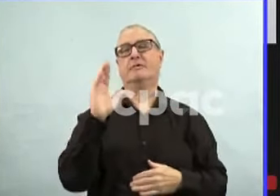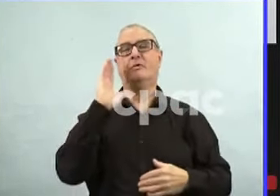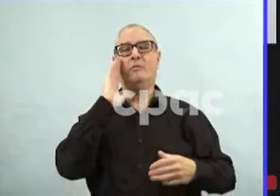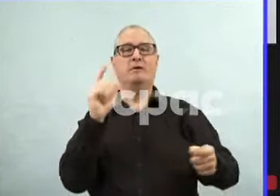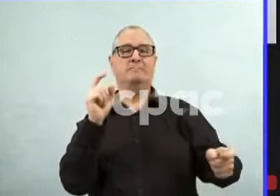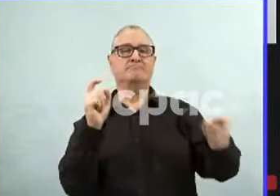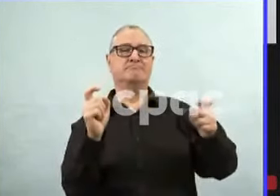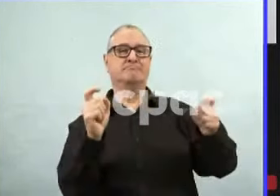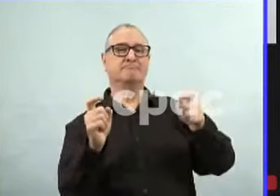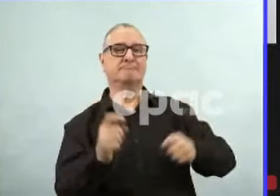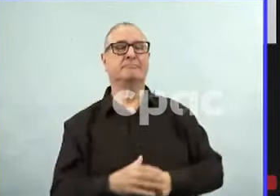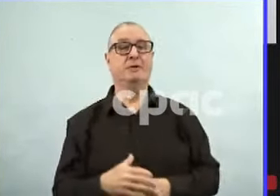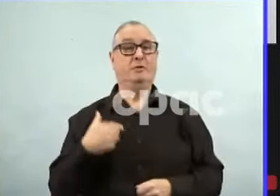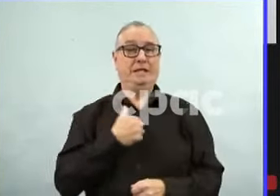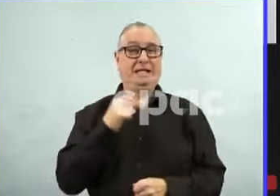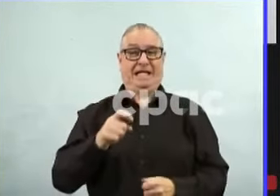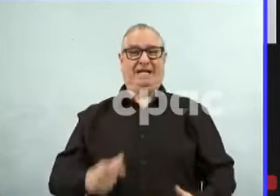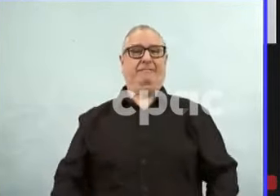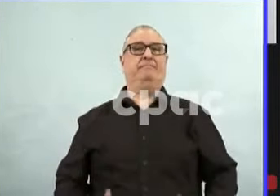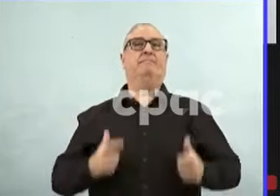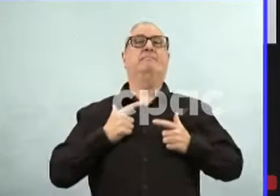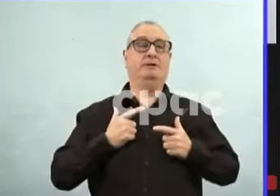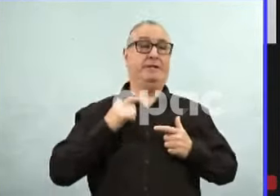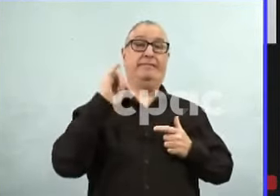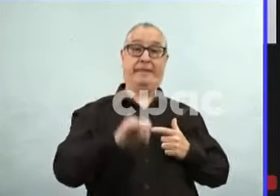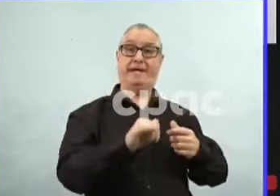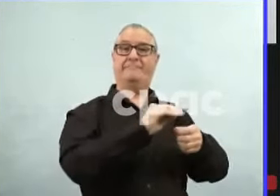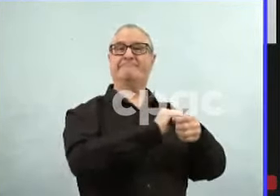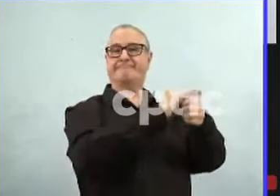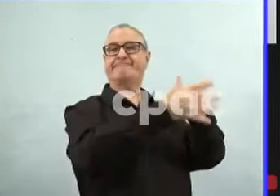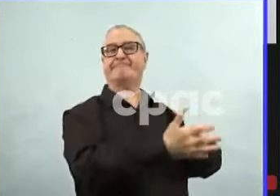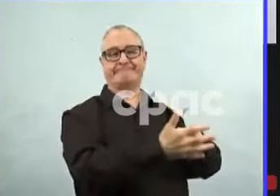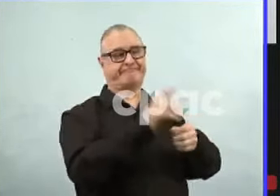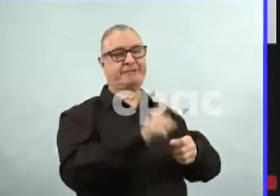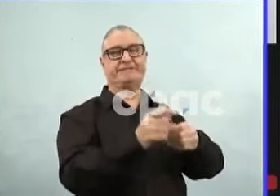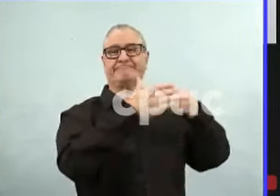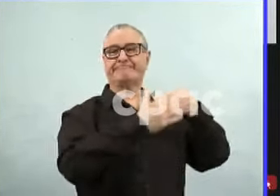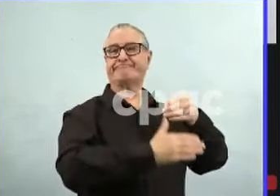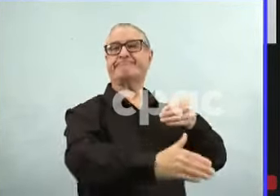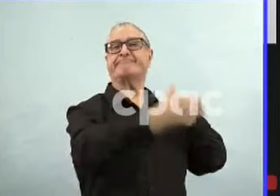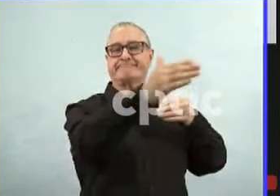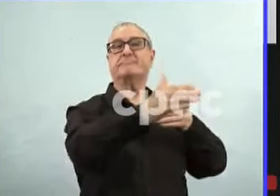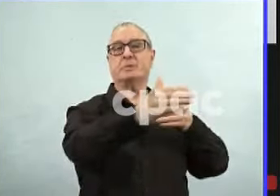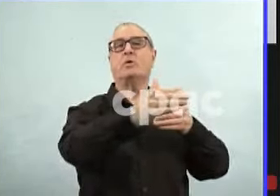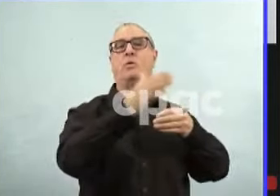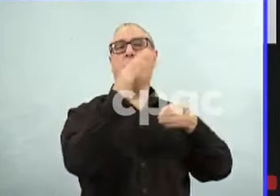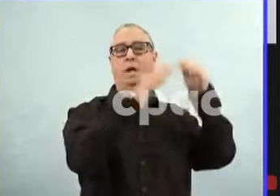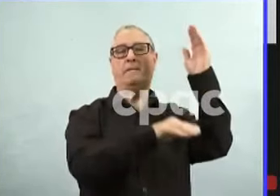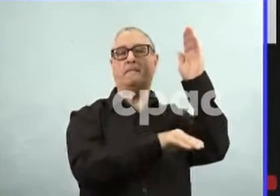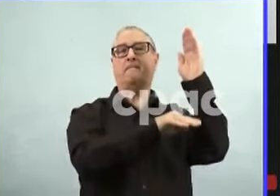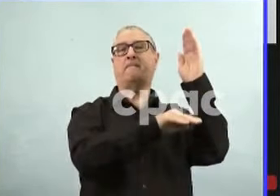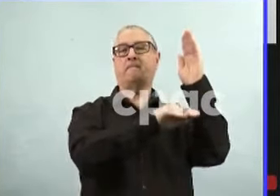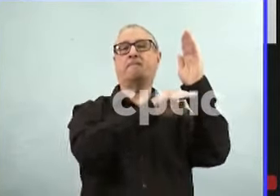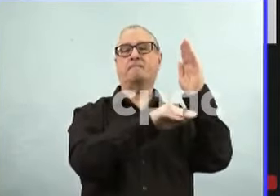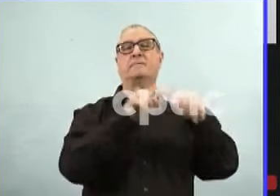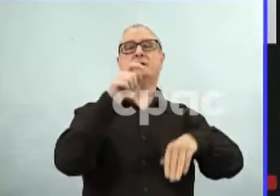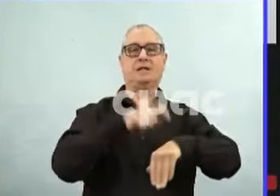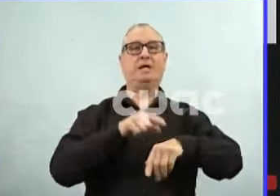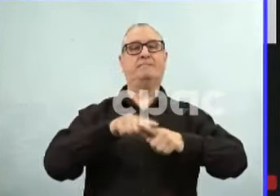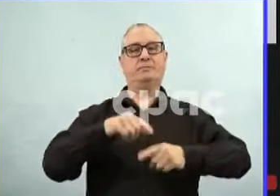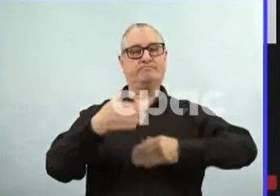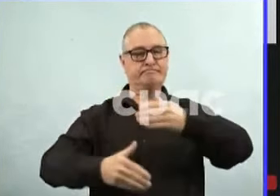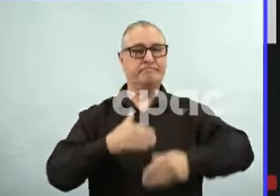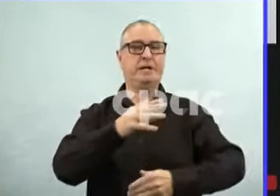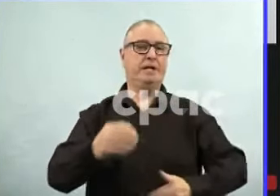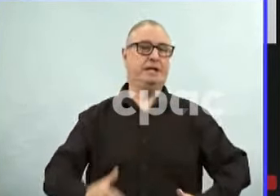public health orders this week is a step in the right direction. Manitobans are reminded that COVID-19 treatment options